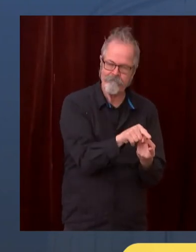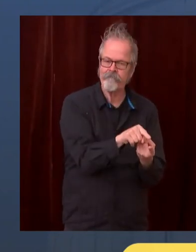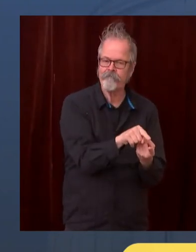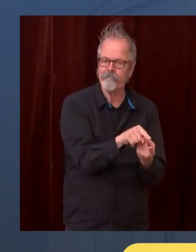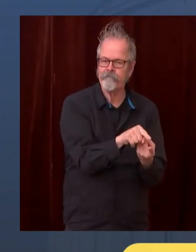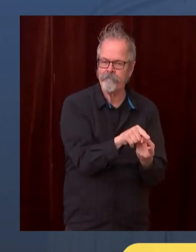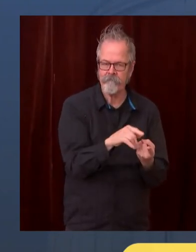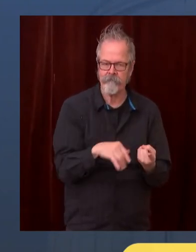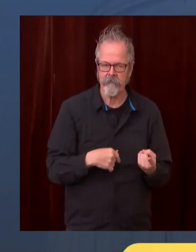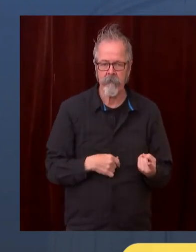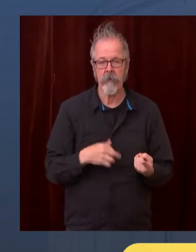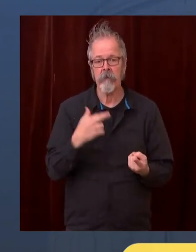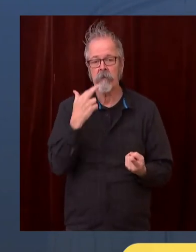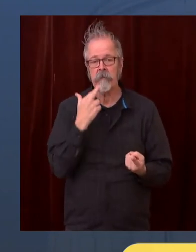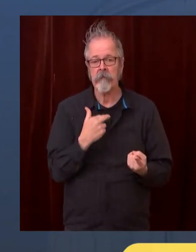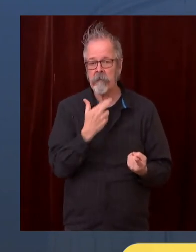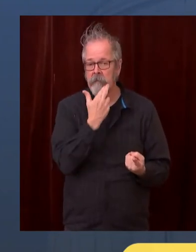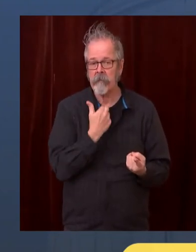effectively